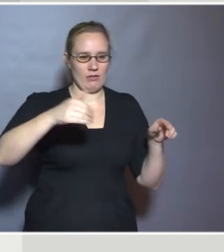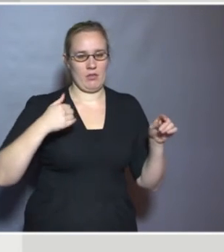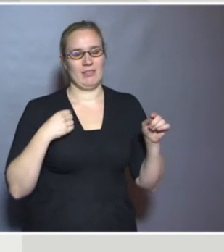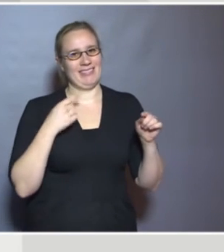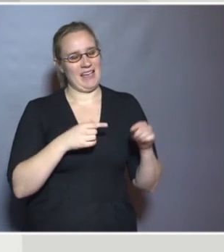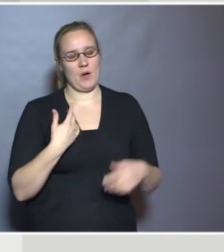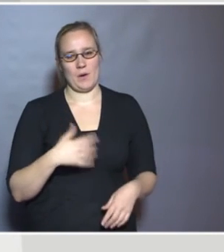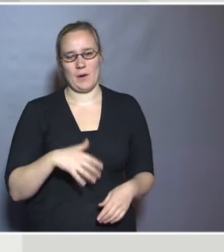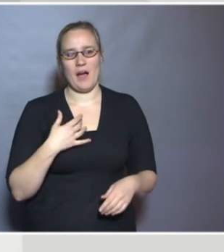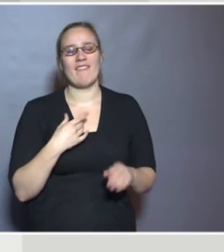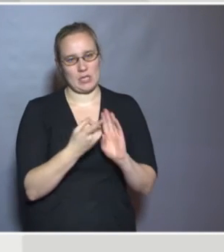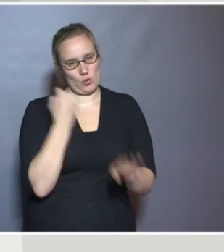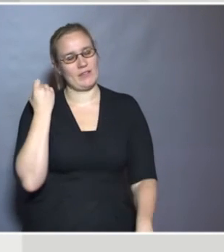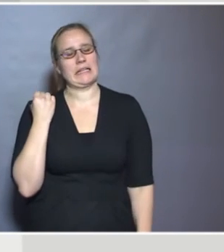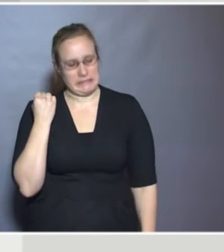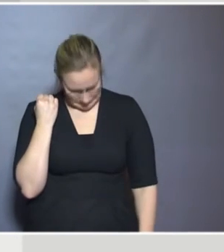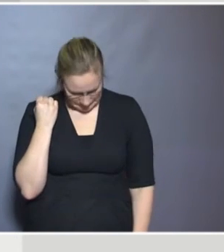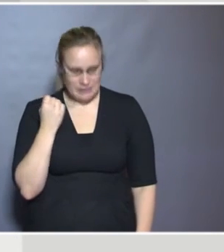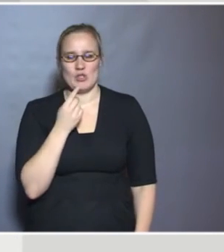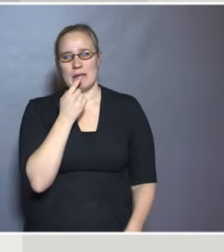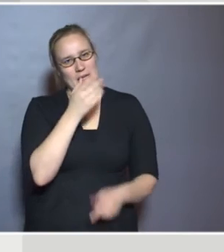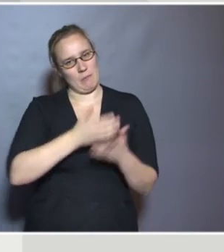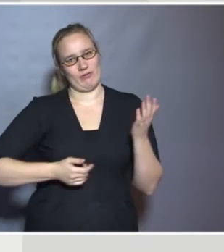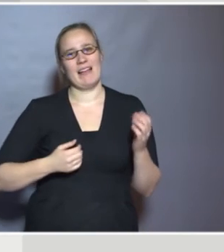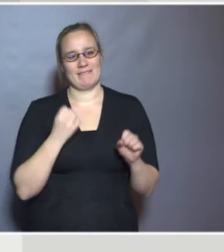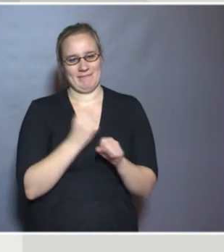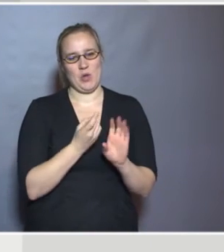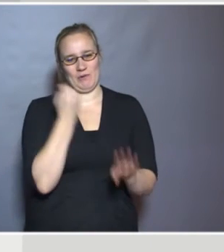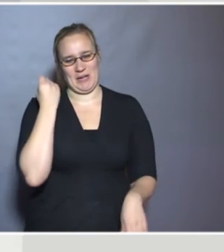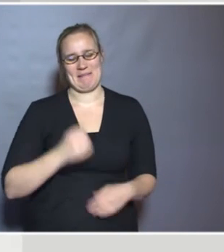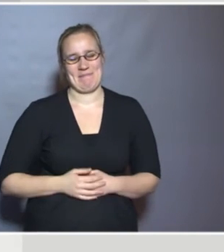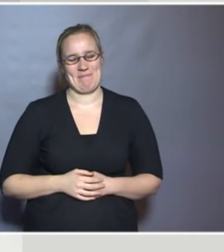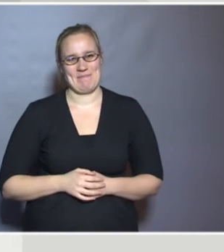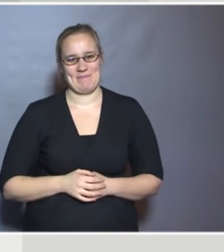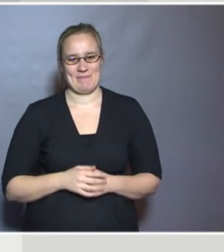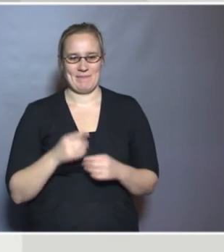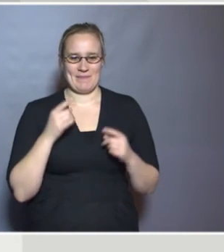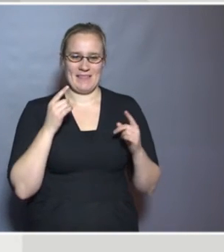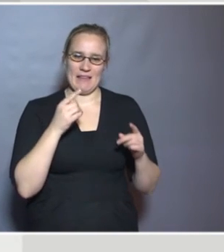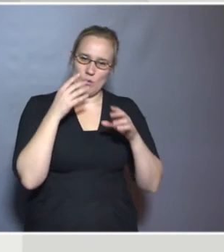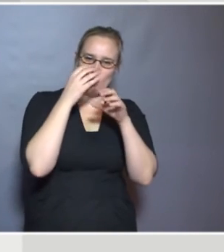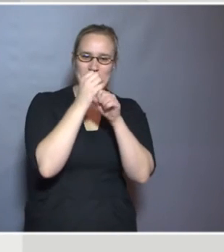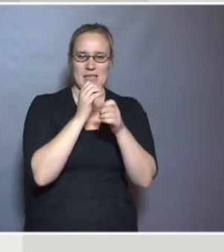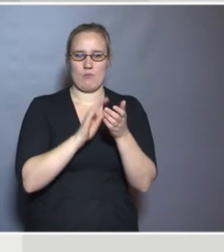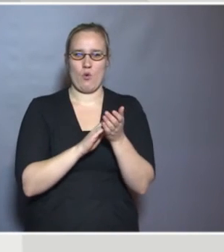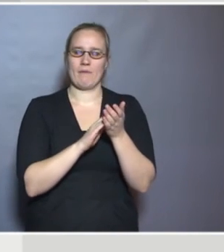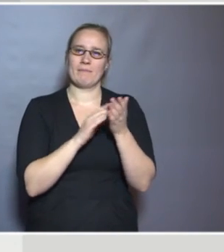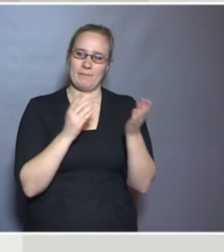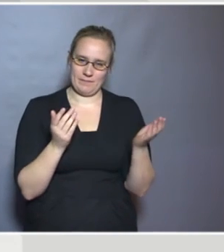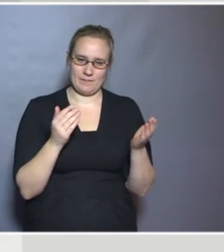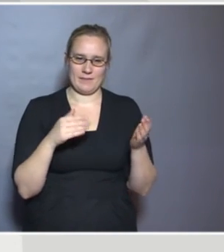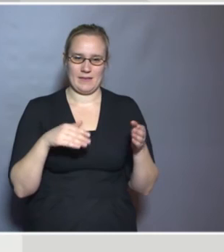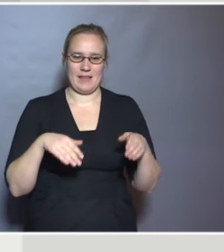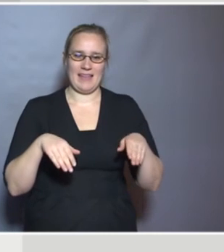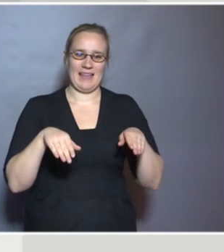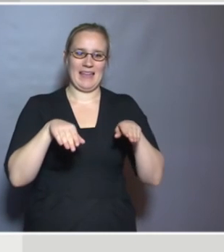a challenge, let's put it that way. So the current easy work, what we're focusing on is equity